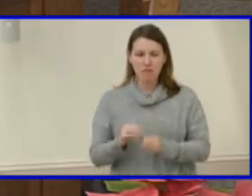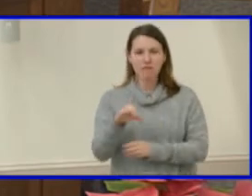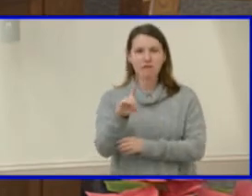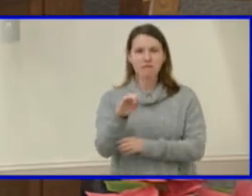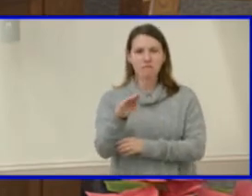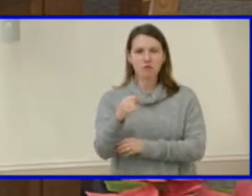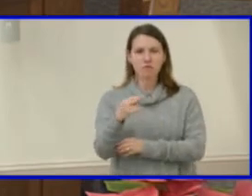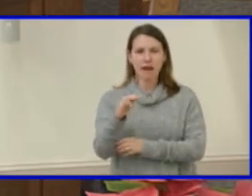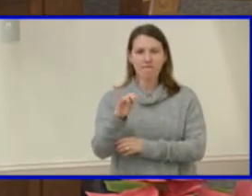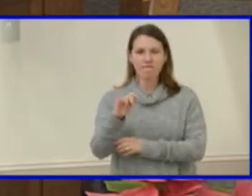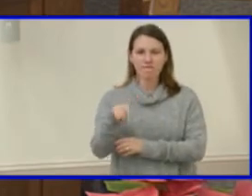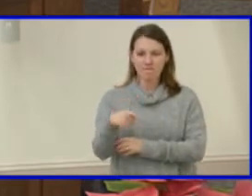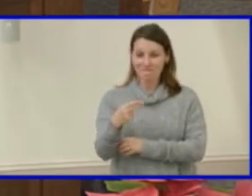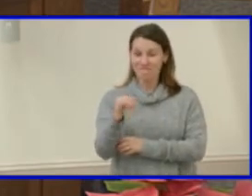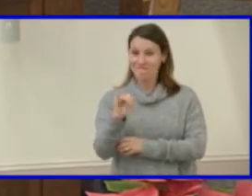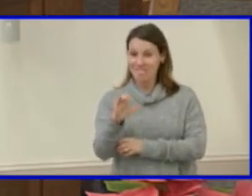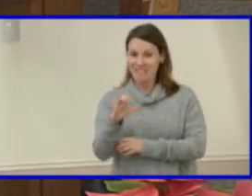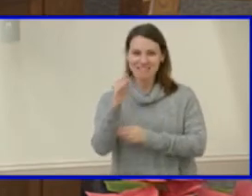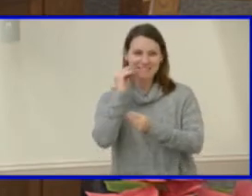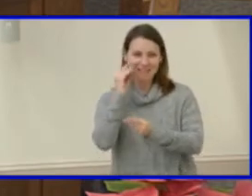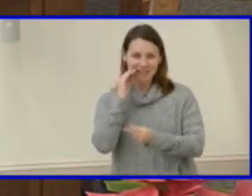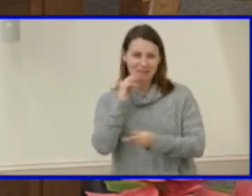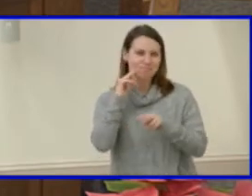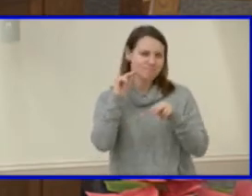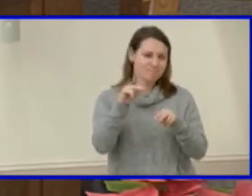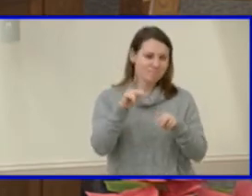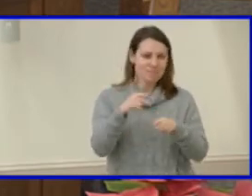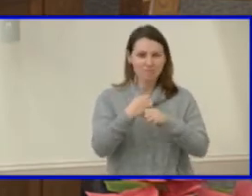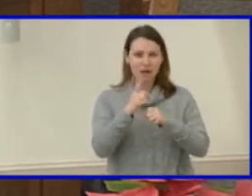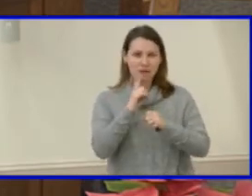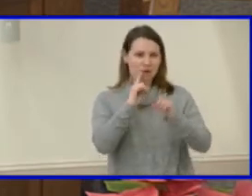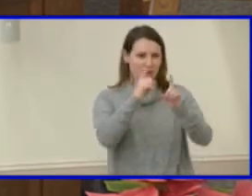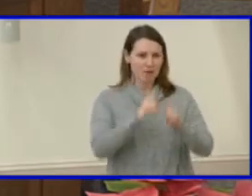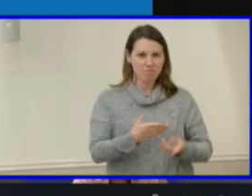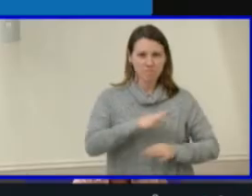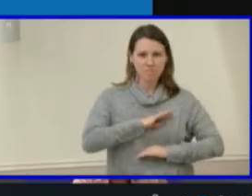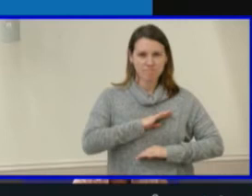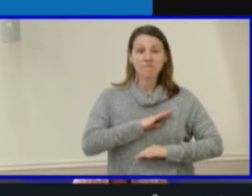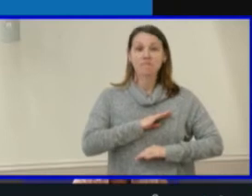To that end, here are some proposed actions and future considerations.